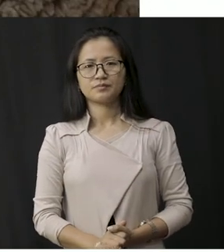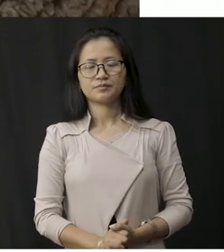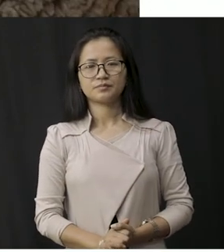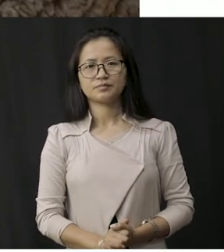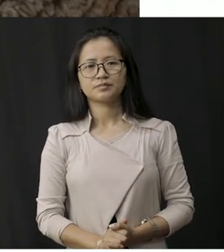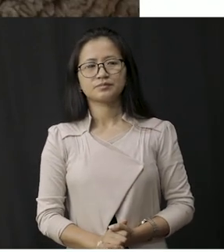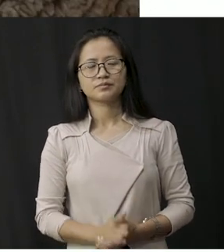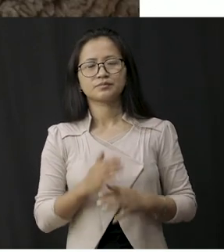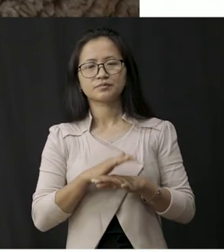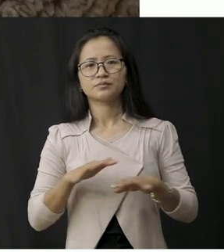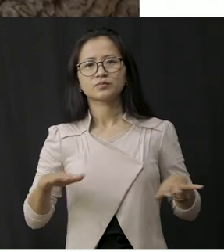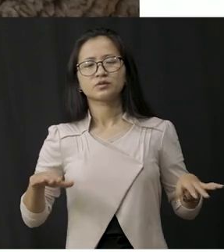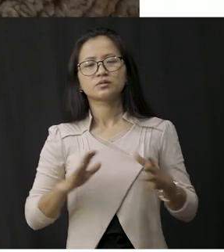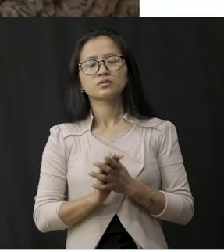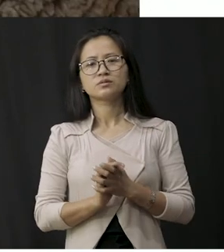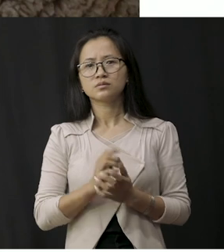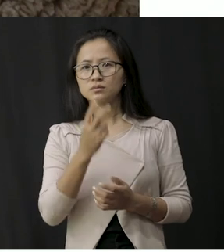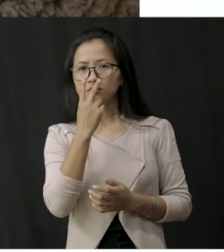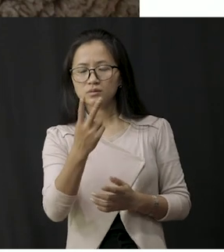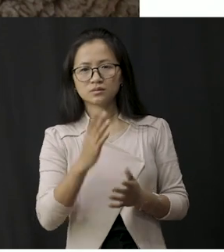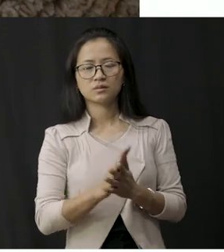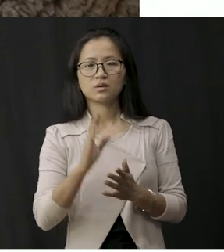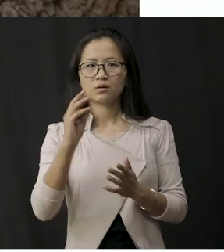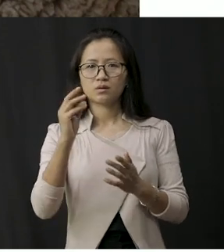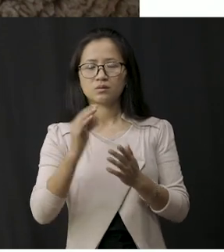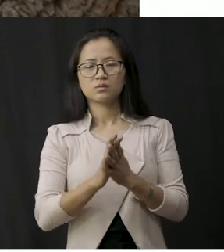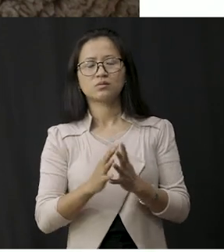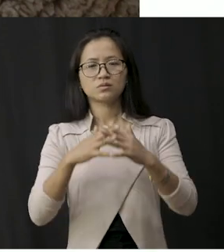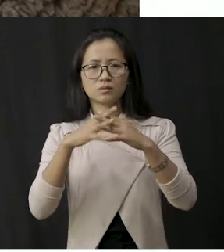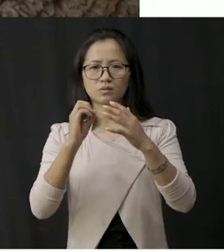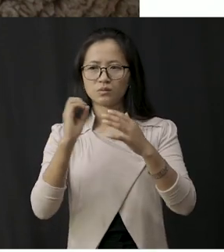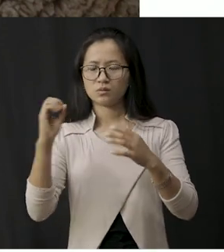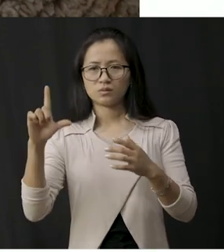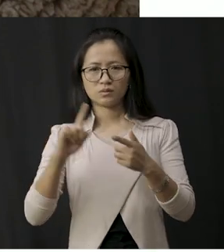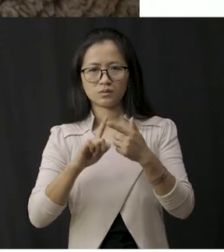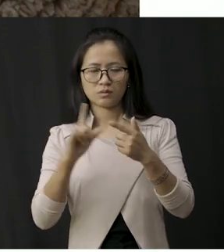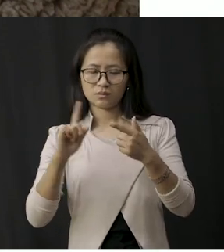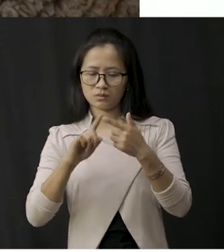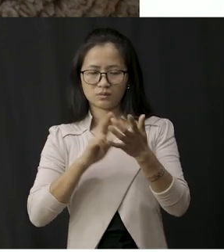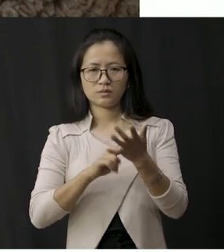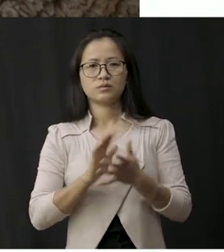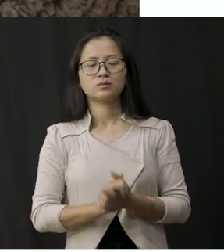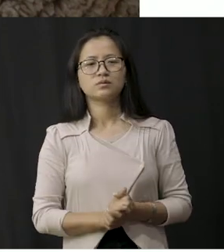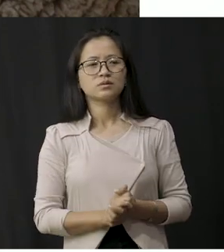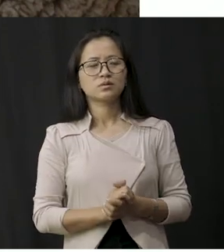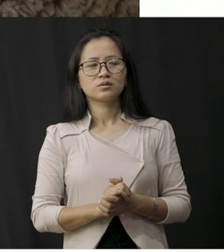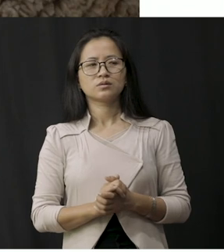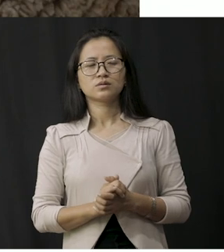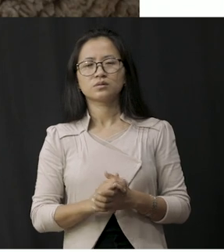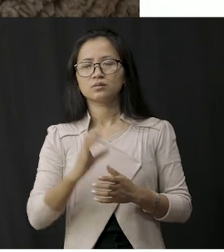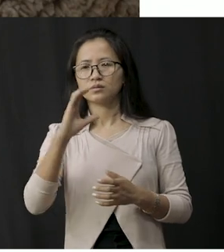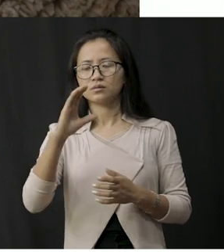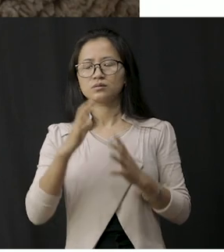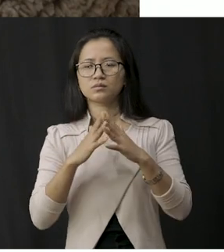so students this woolen clothes are made from wool okay so this is a wool and a